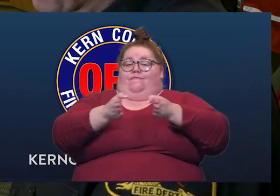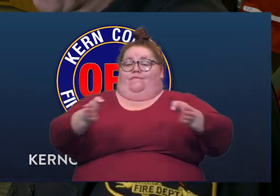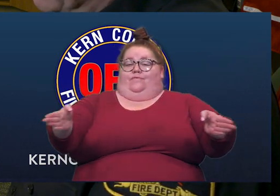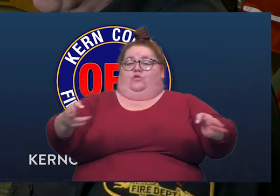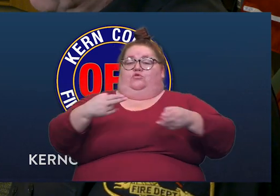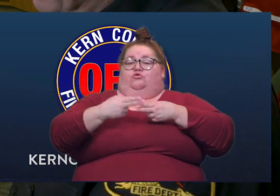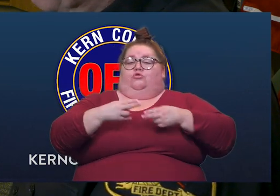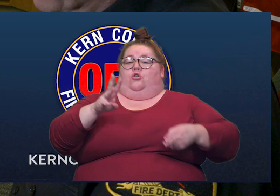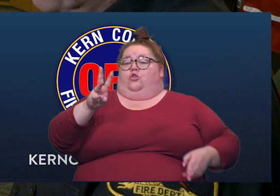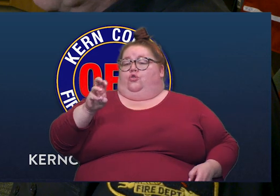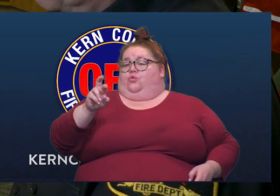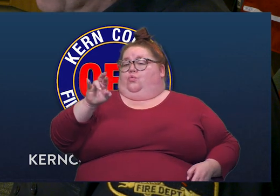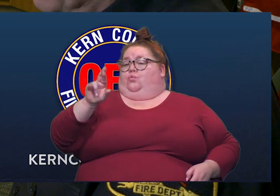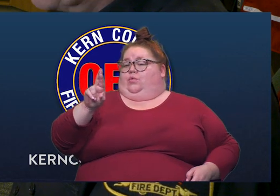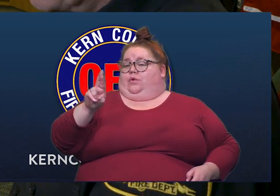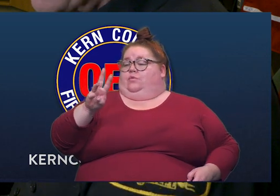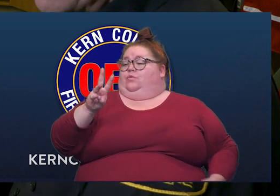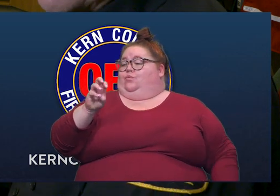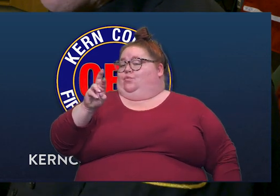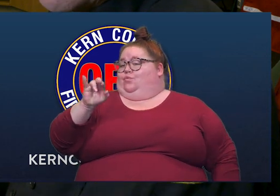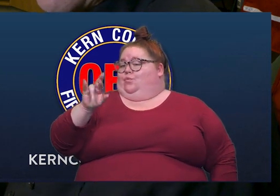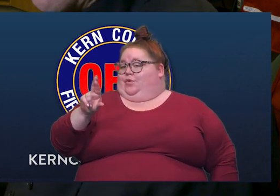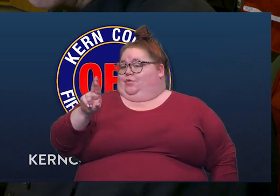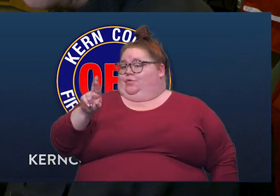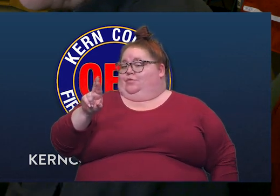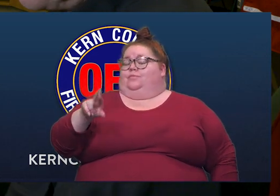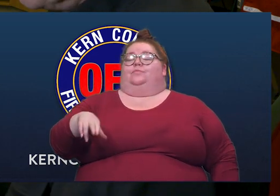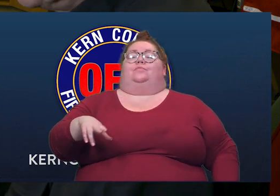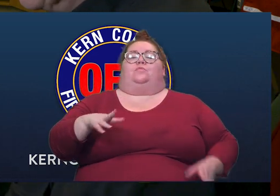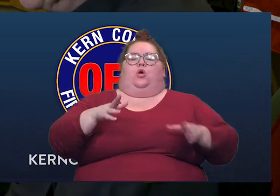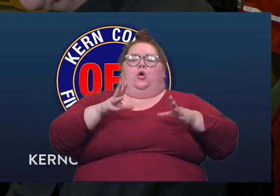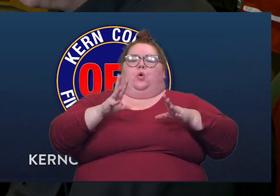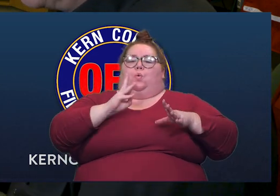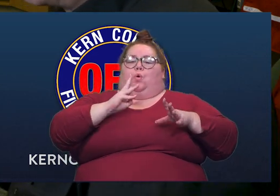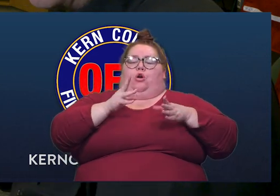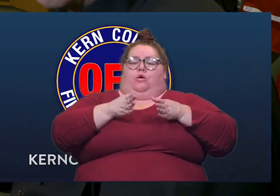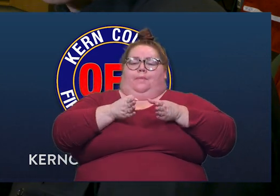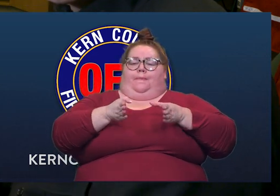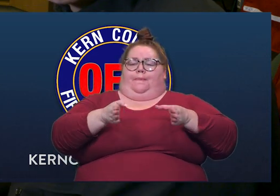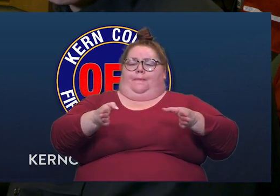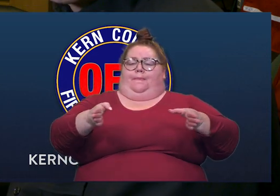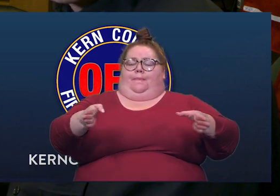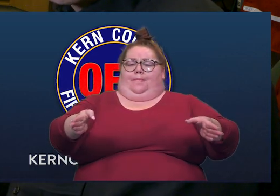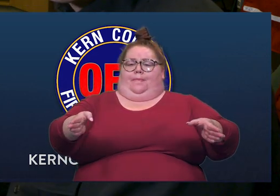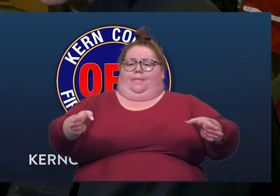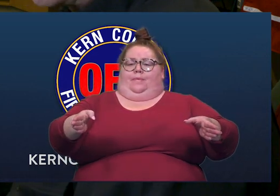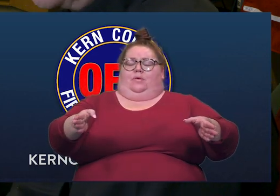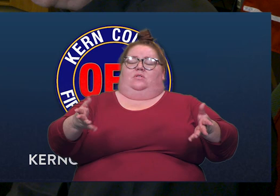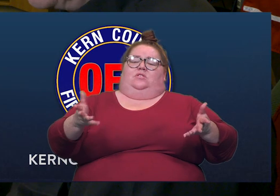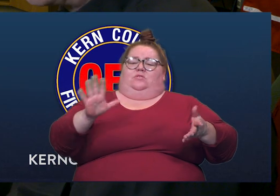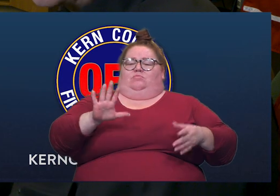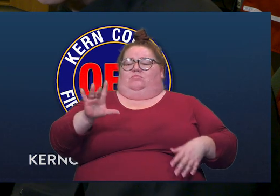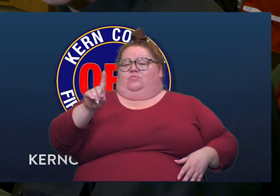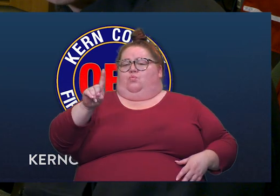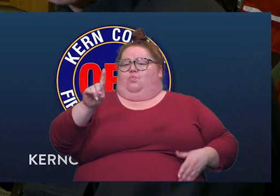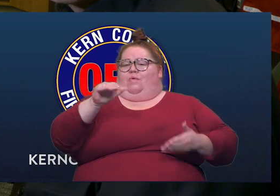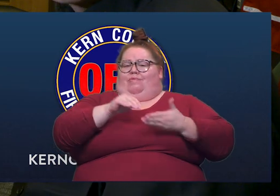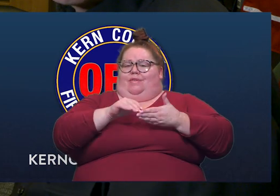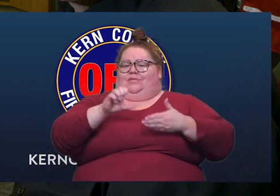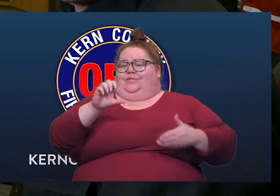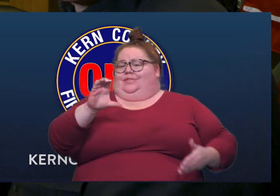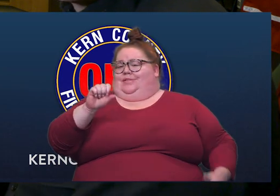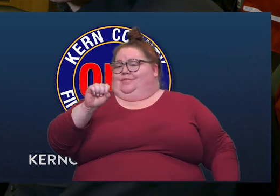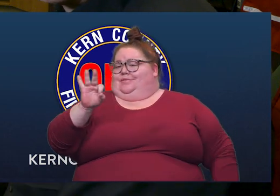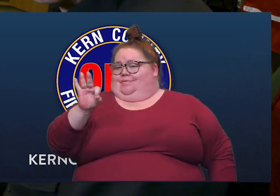weir, and that diverts water to the carrier canal. And at that point, we lose another 1,000 CFS that is being